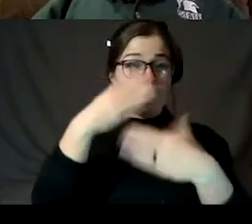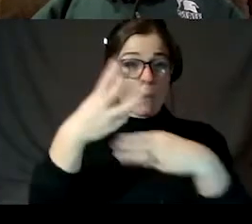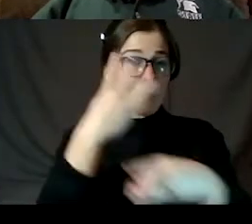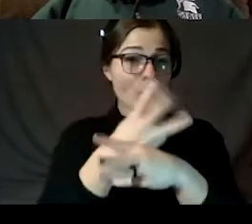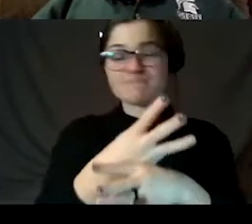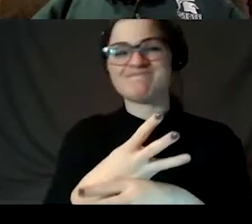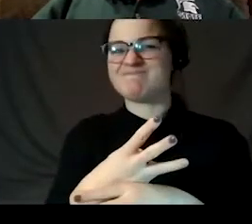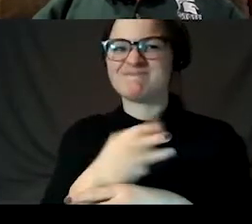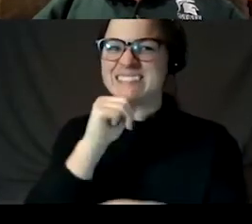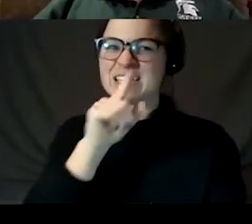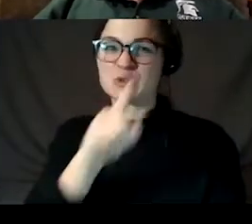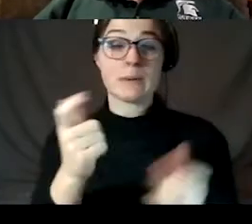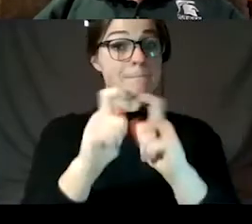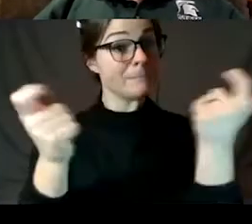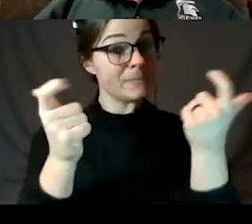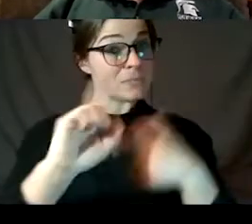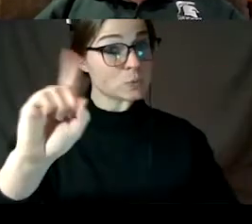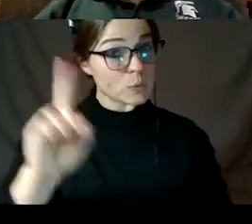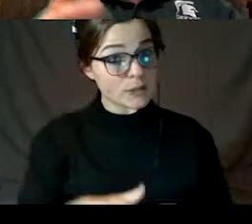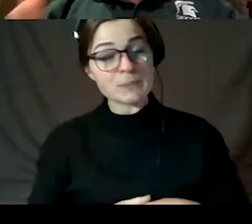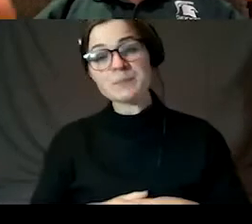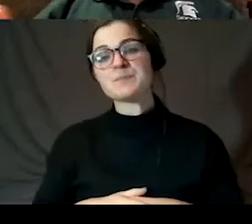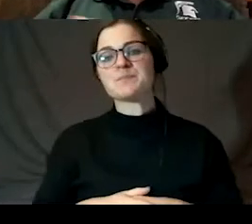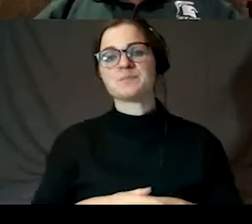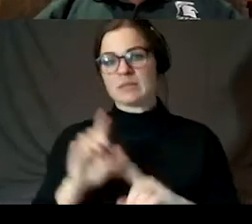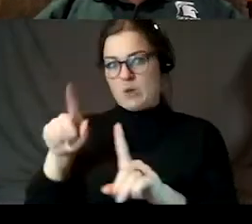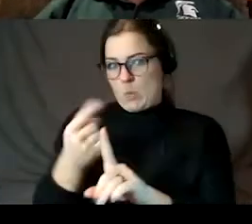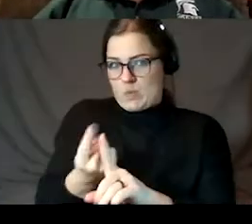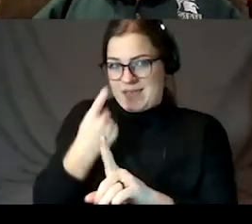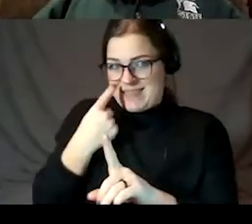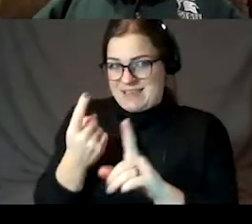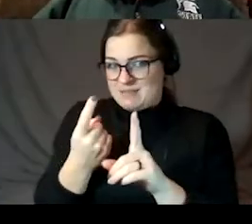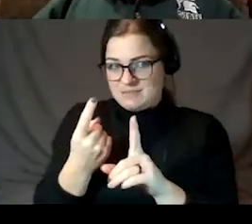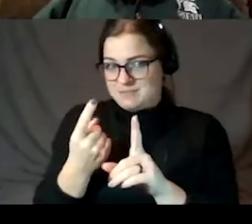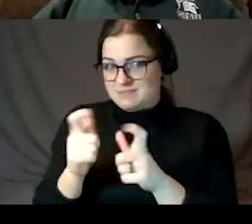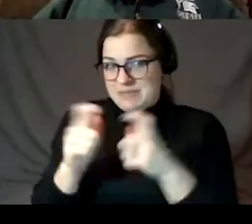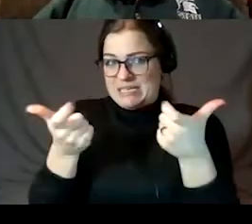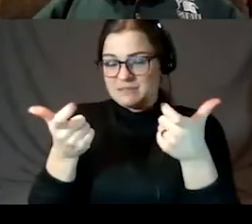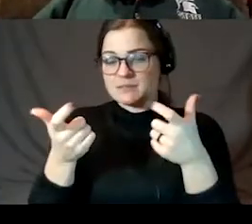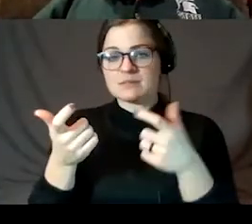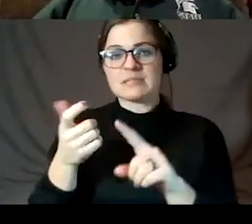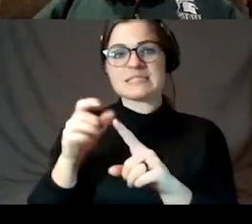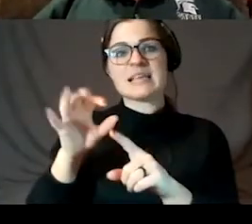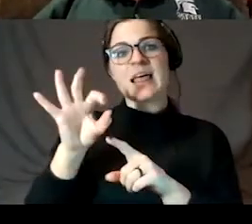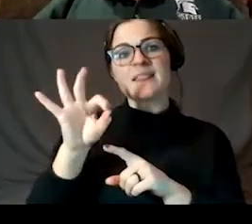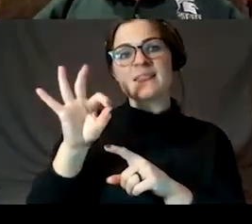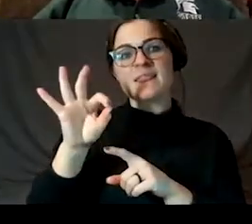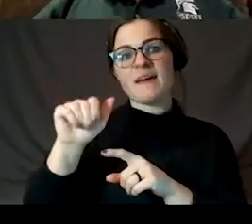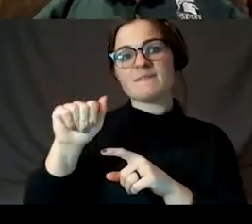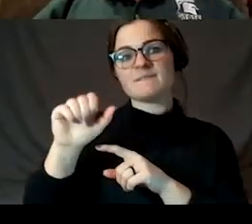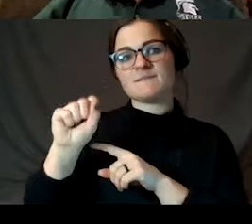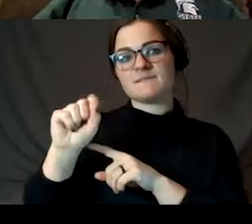Because the largest is, and this is the only one I believe larger, is the FAST telescope. That's an acronym.